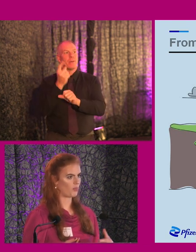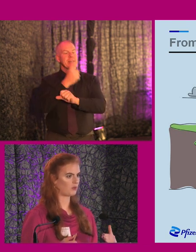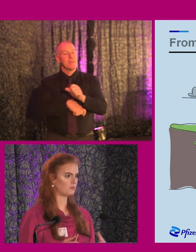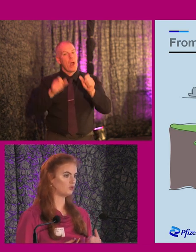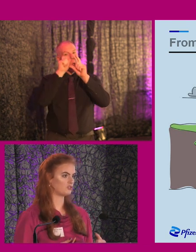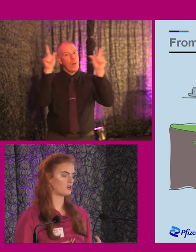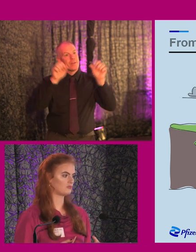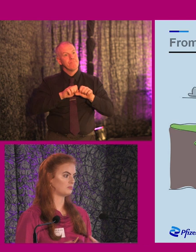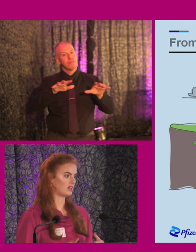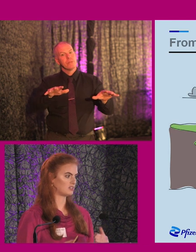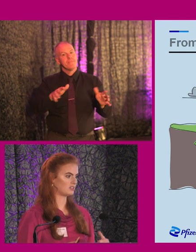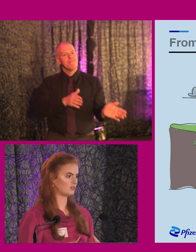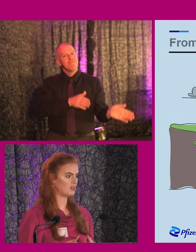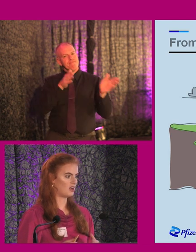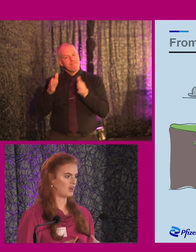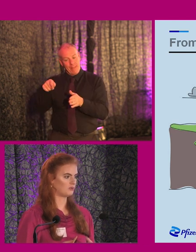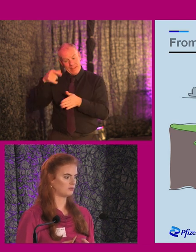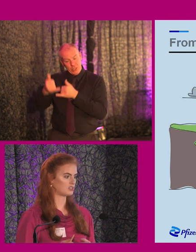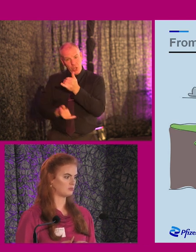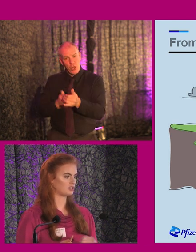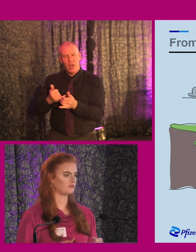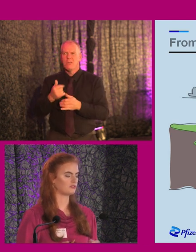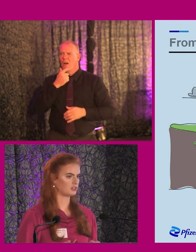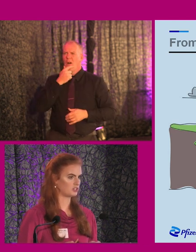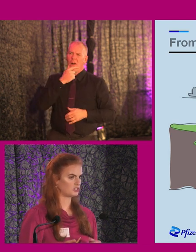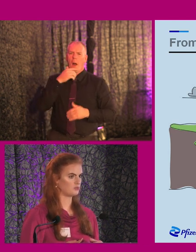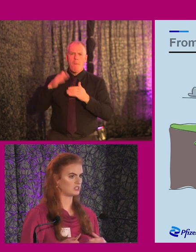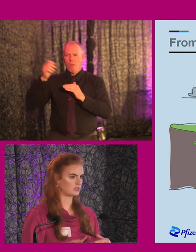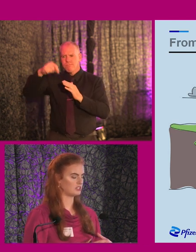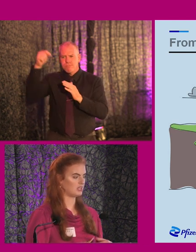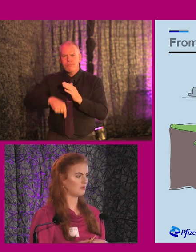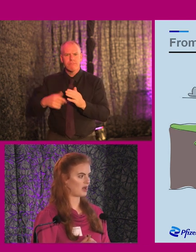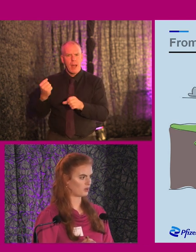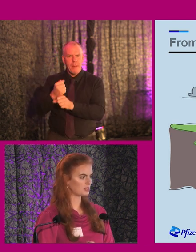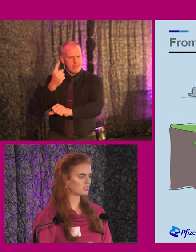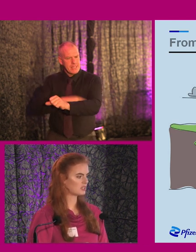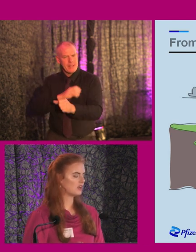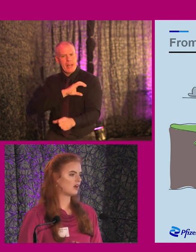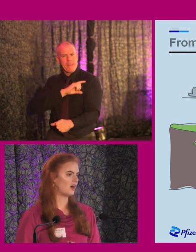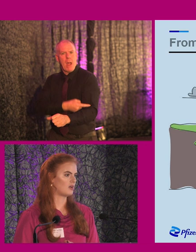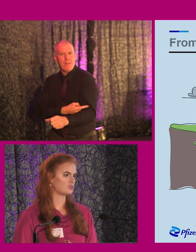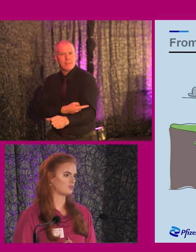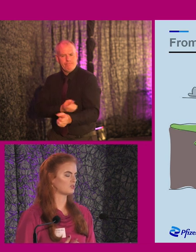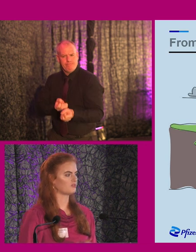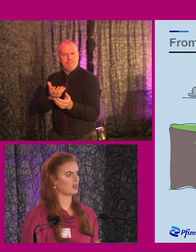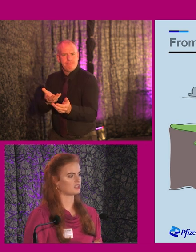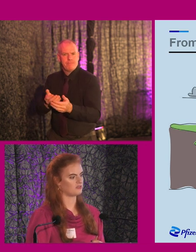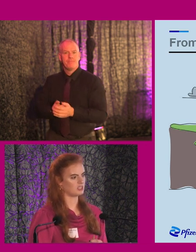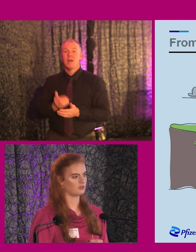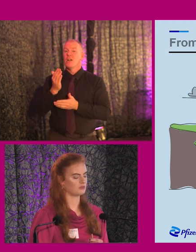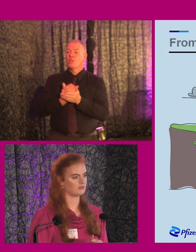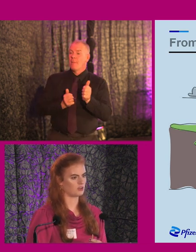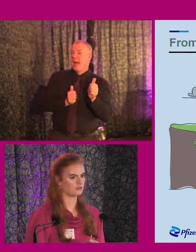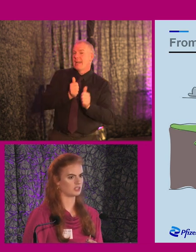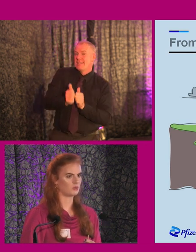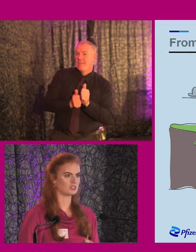And we moved on from that this year, we wanted to push even further to disability empowerment. And so some of the activities